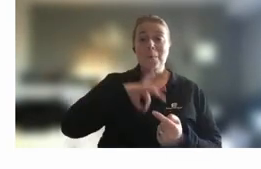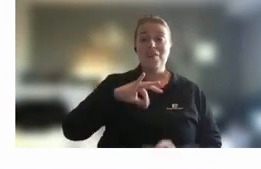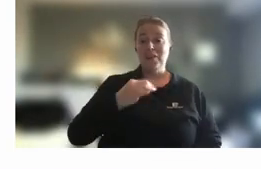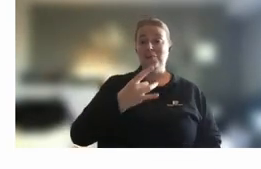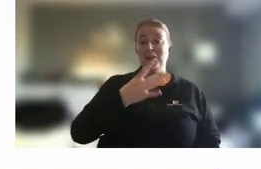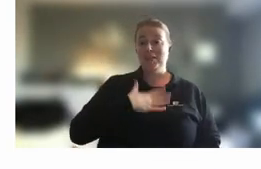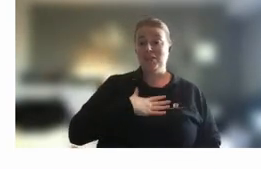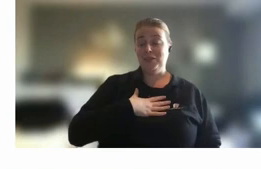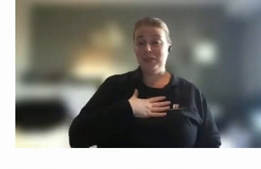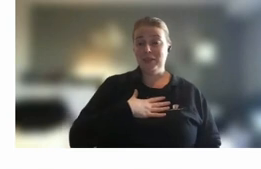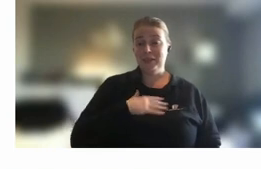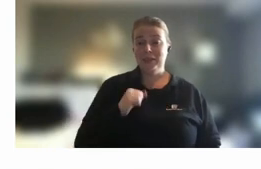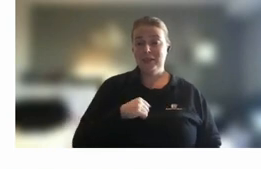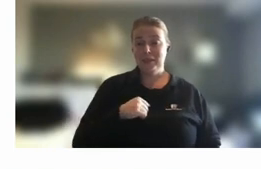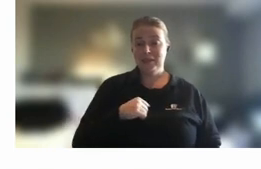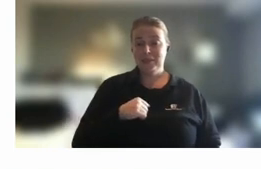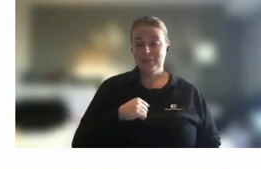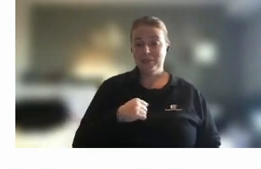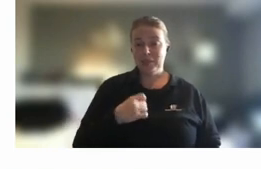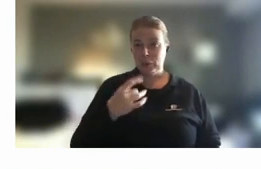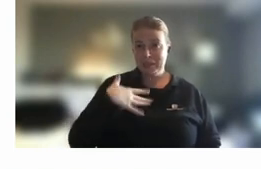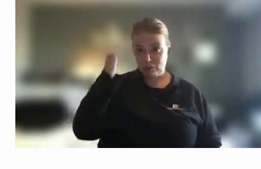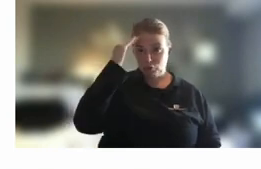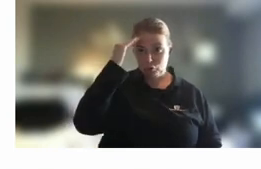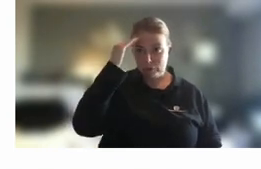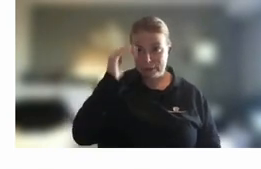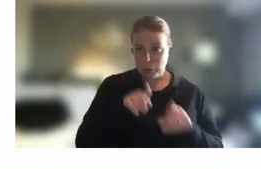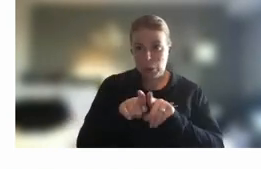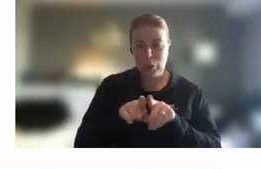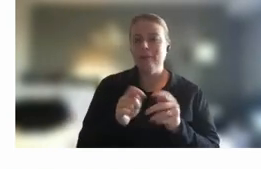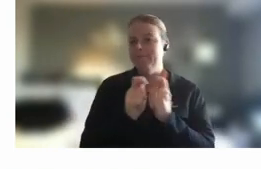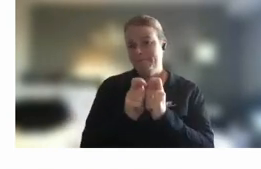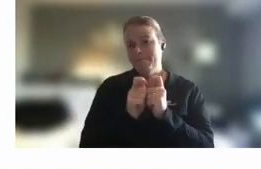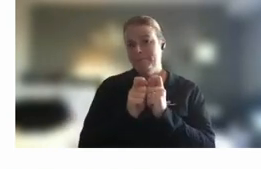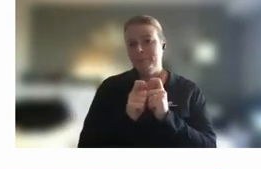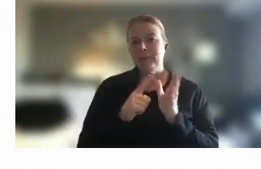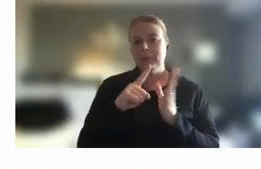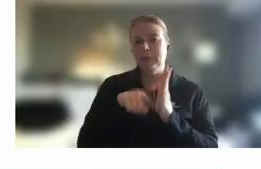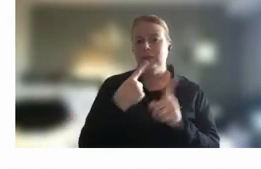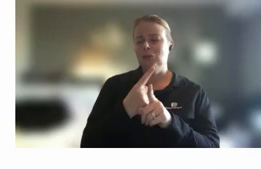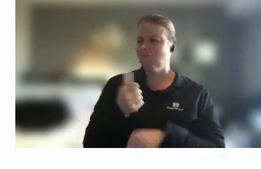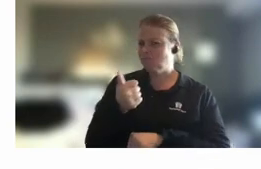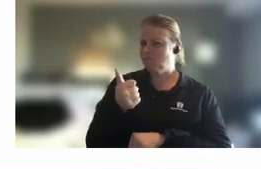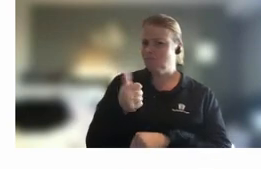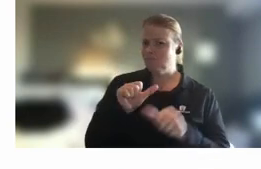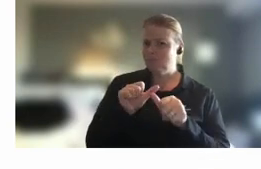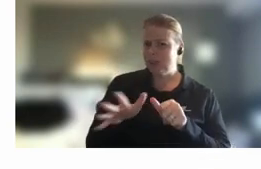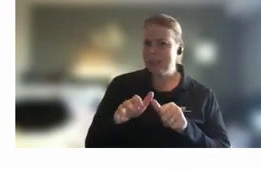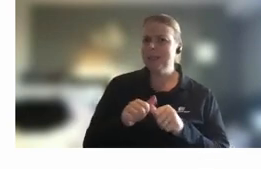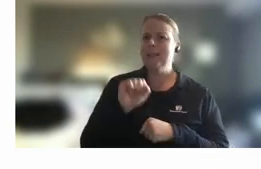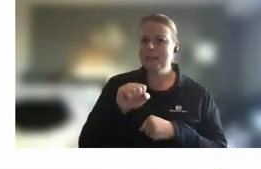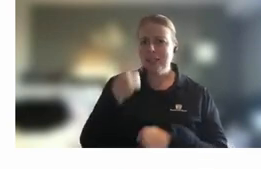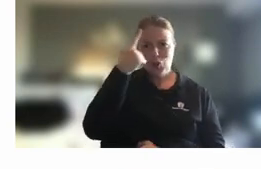-driven um way of learning that is really really valuable so yeah yeah that's fantastic absolutely curiosity